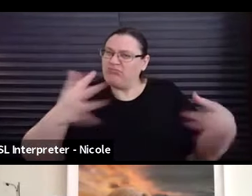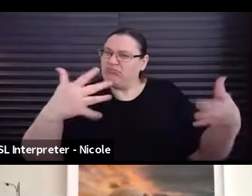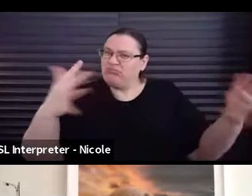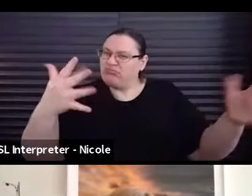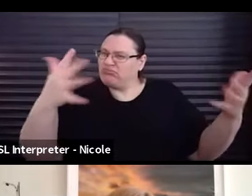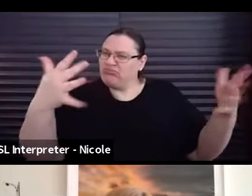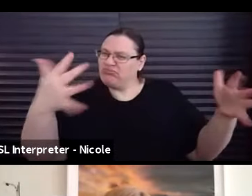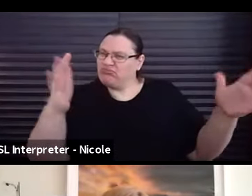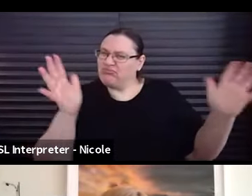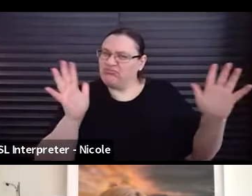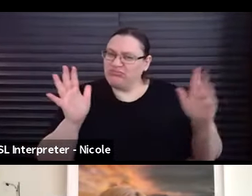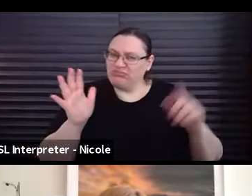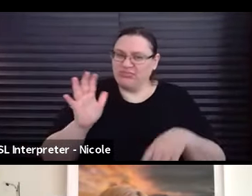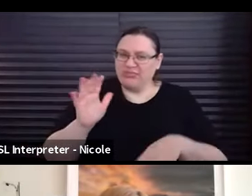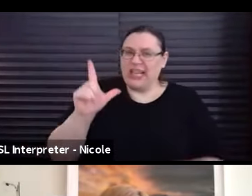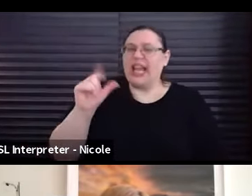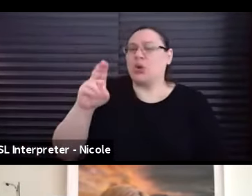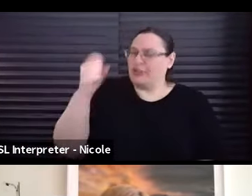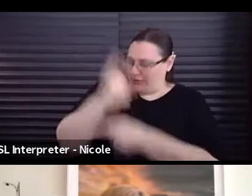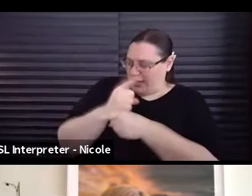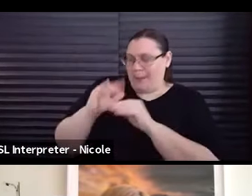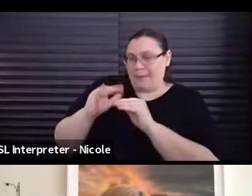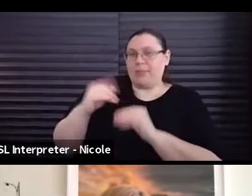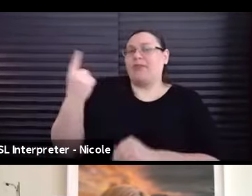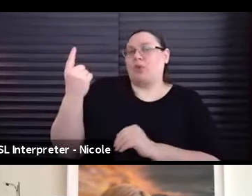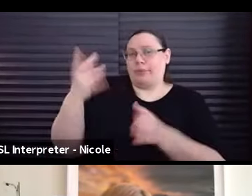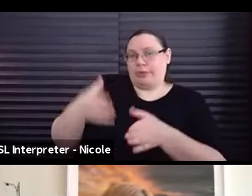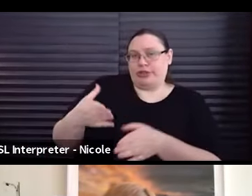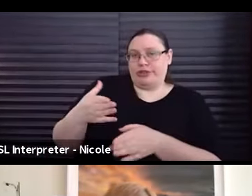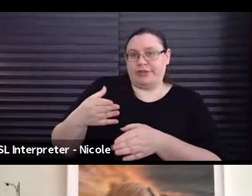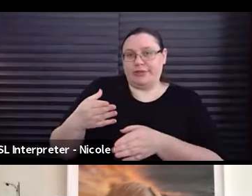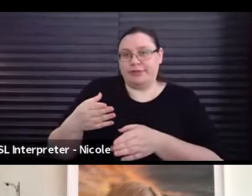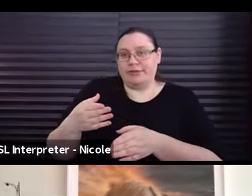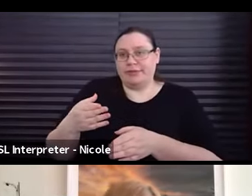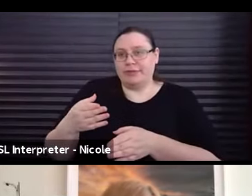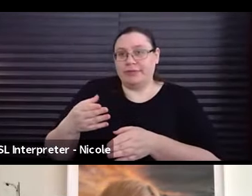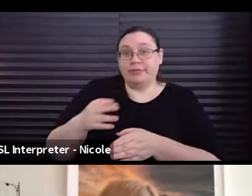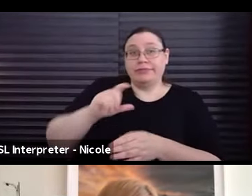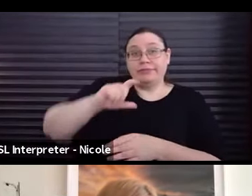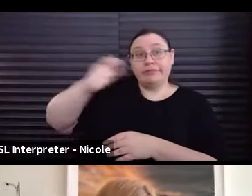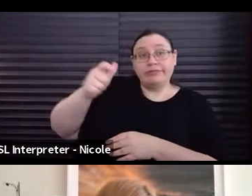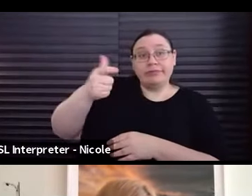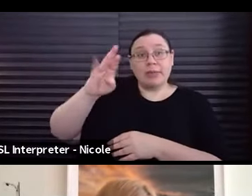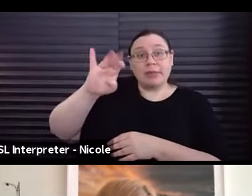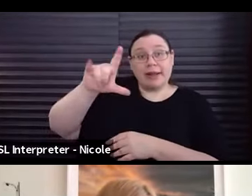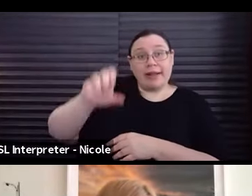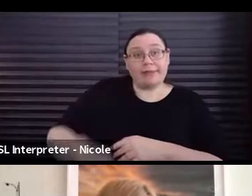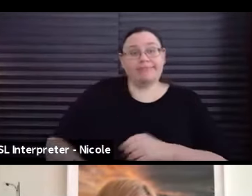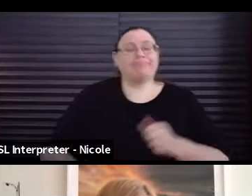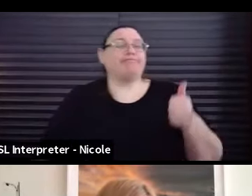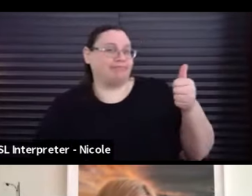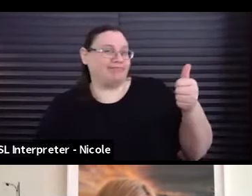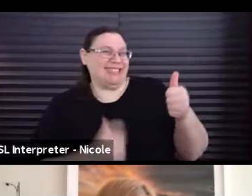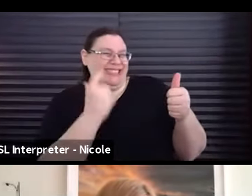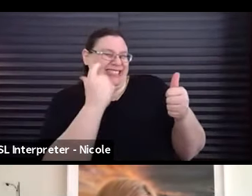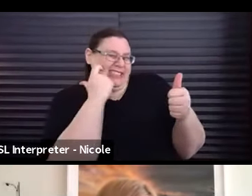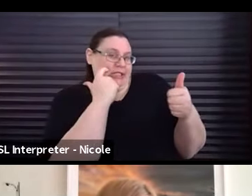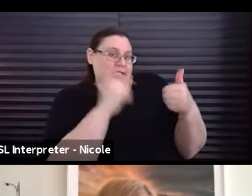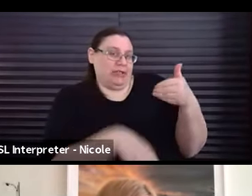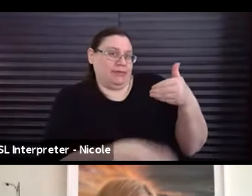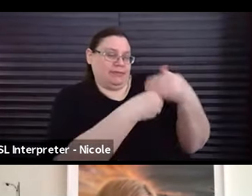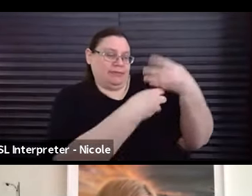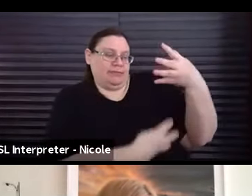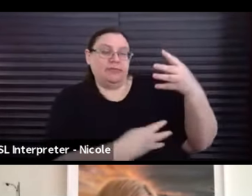it. Yeah. Just at least one. Yeah. Great. Gabrielle? Um, this just came in. Will